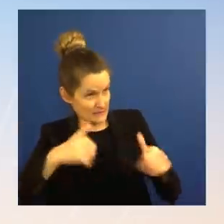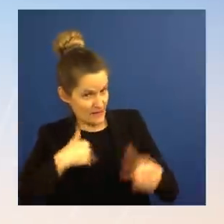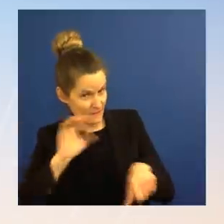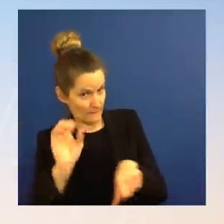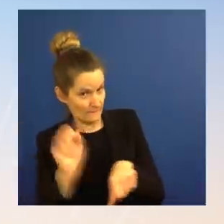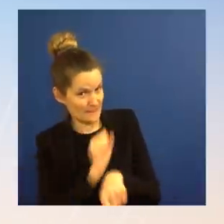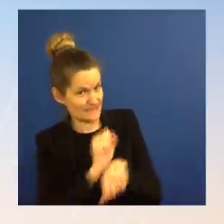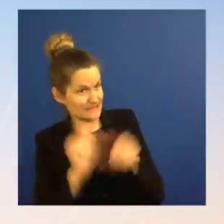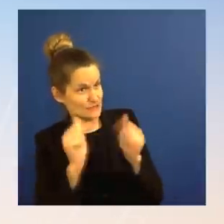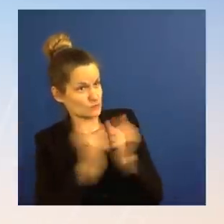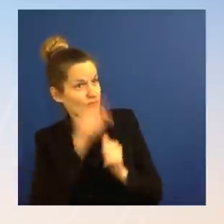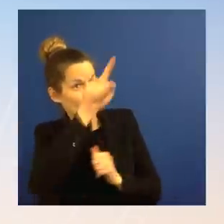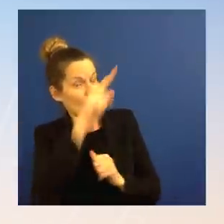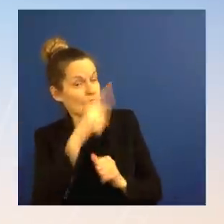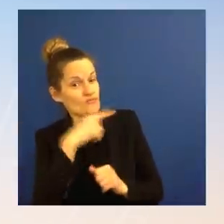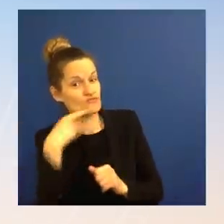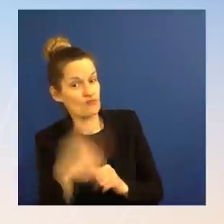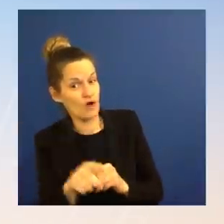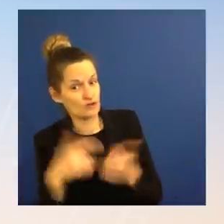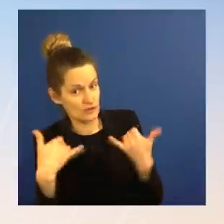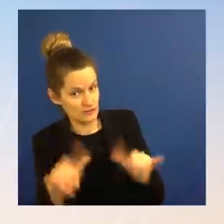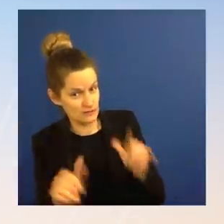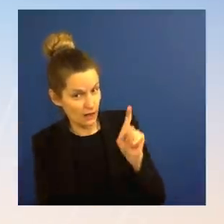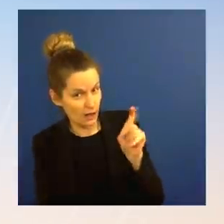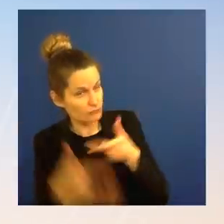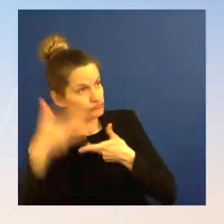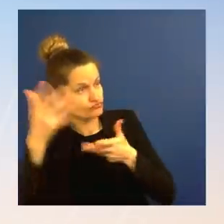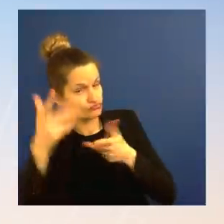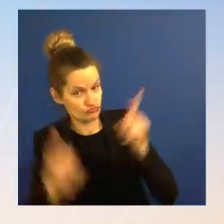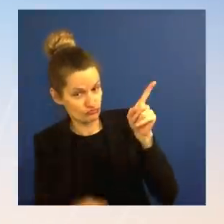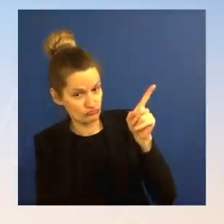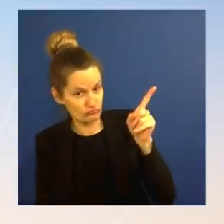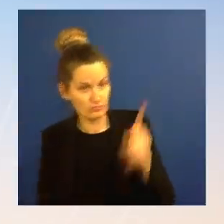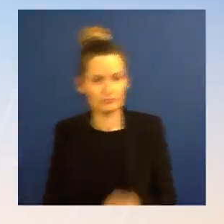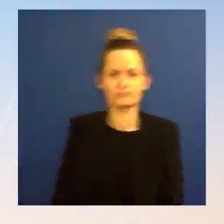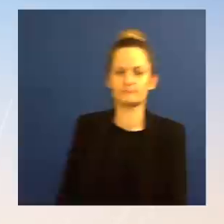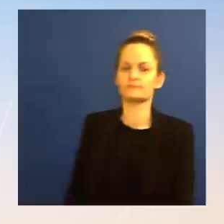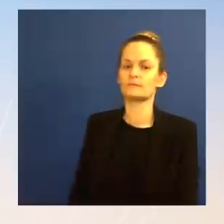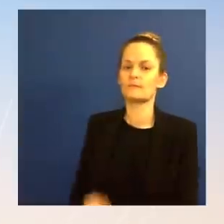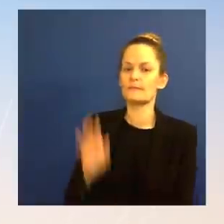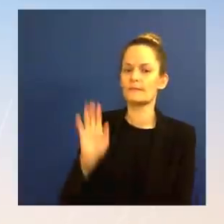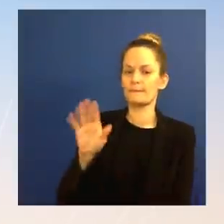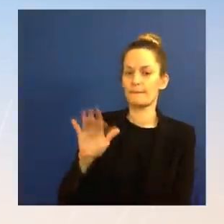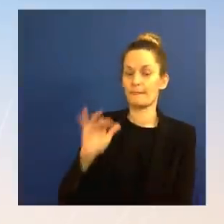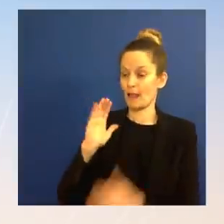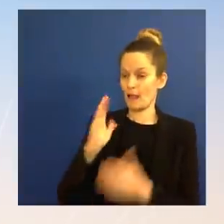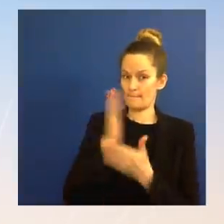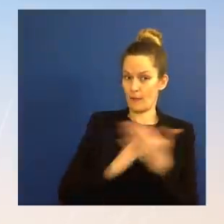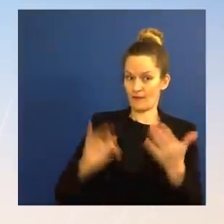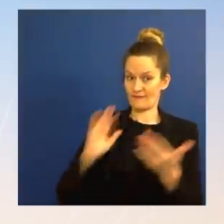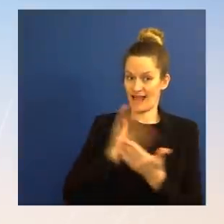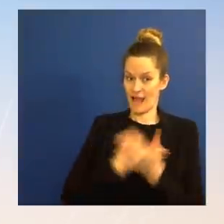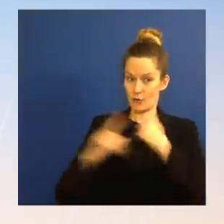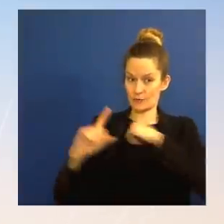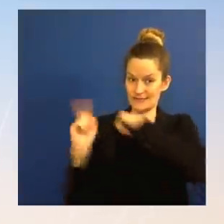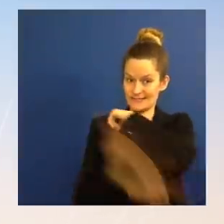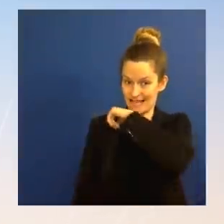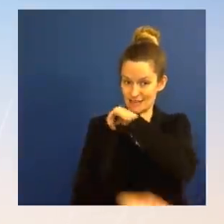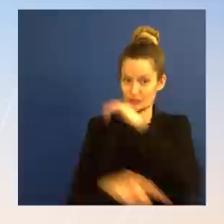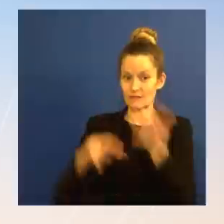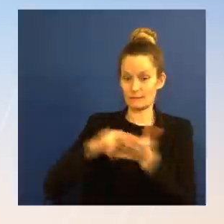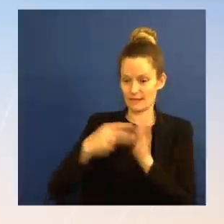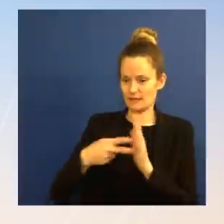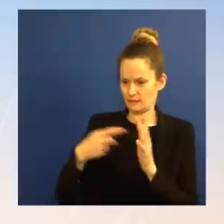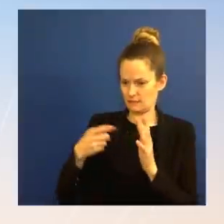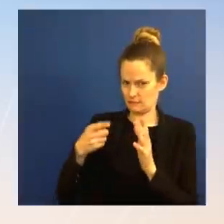implemented. Obviously, we're going to abide by all of our own sanctions, and we've tried to implement them as quickly as possible. But I can see if there's any specific